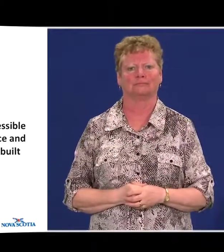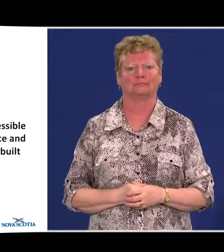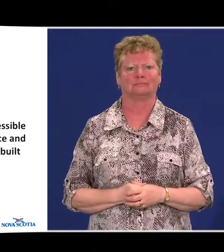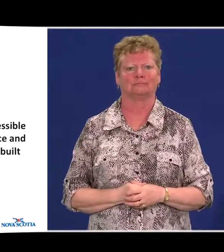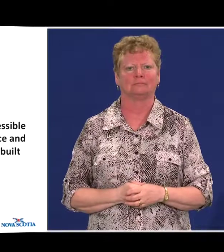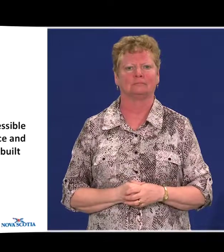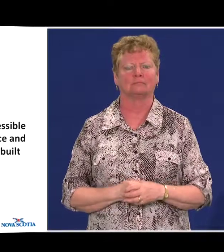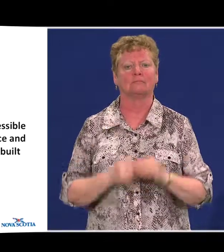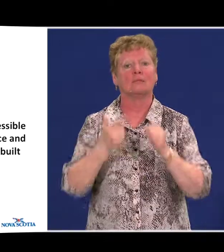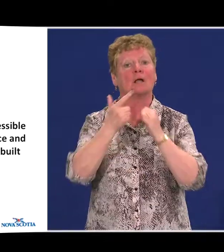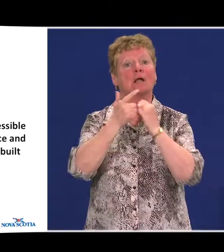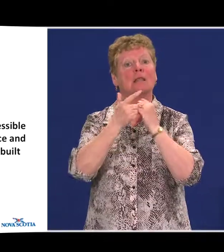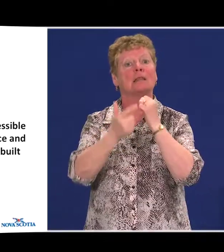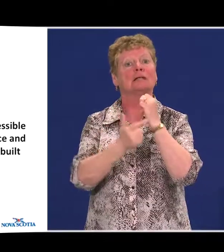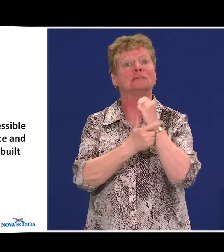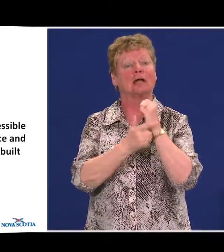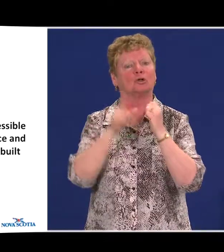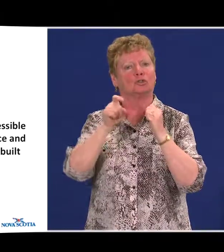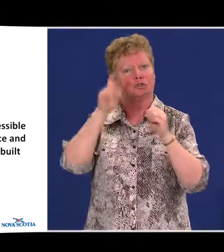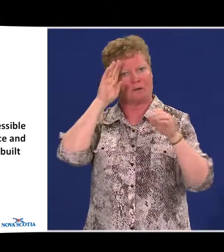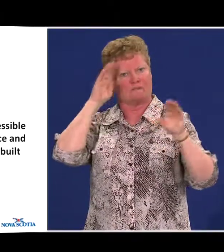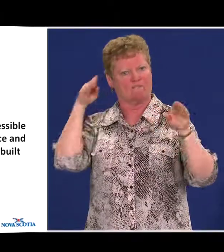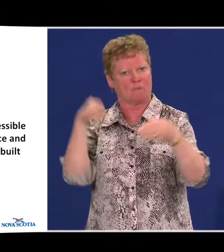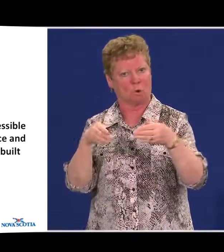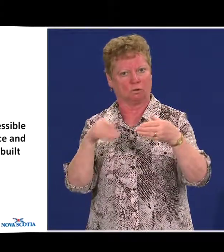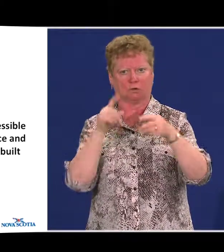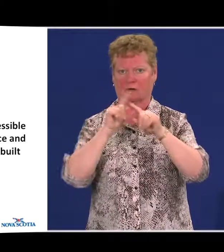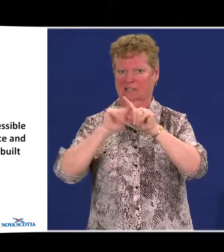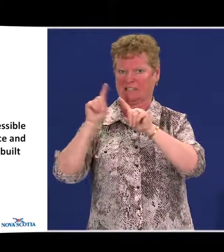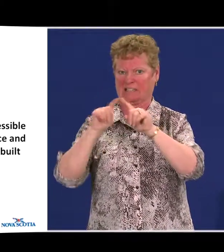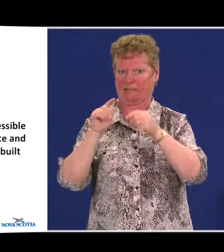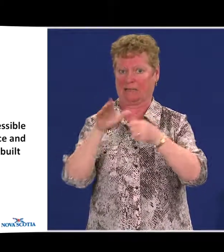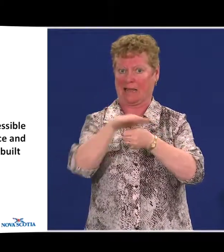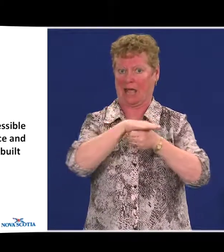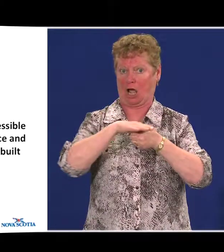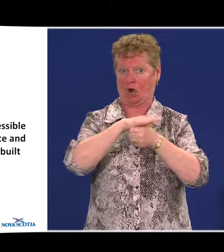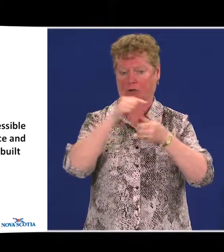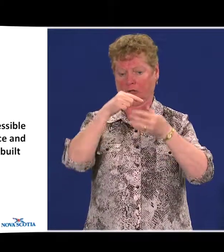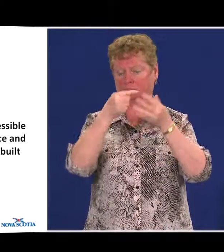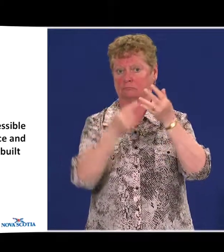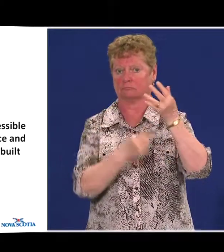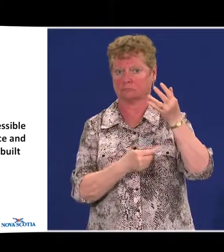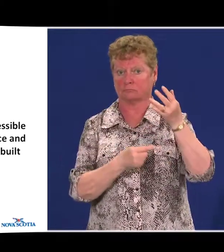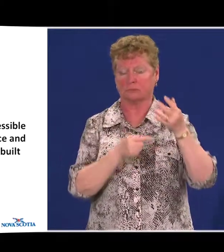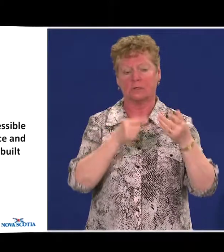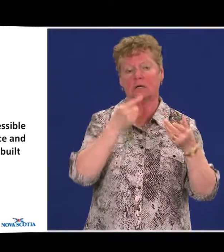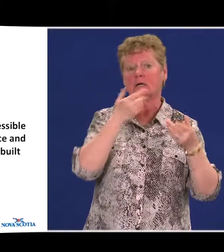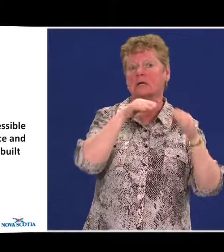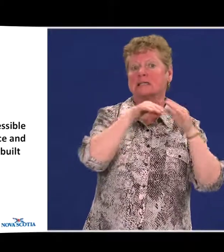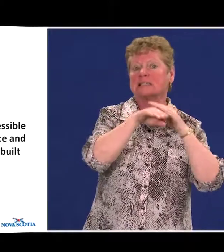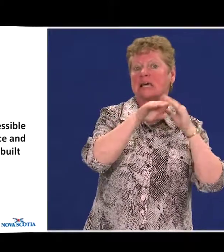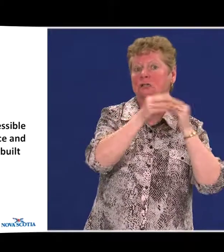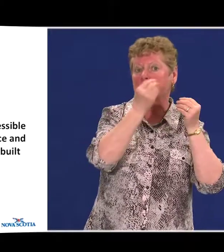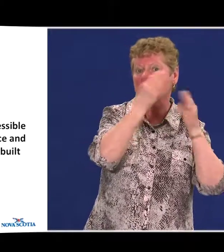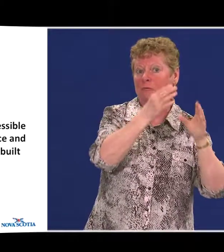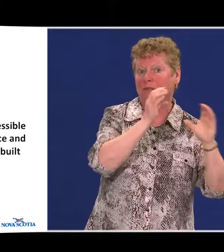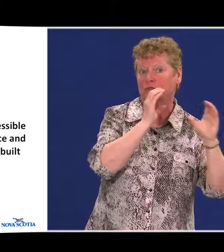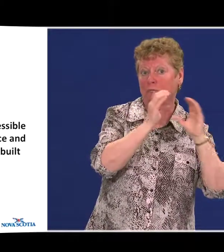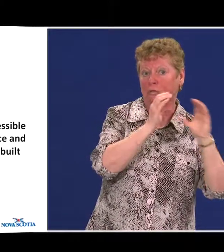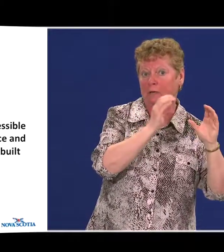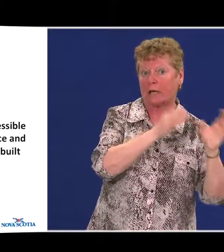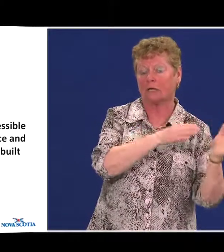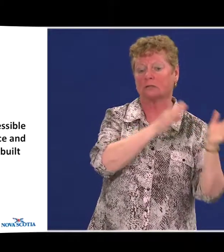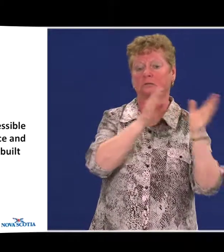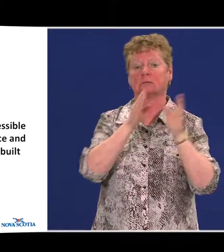The legislation should focus on the following areas accessible information and communication, client